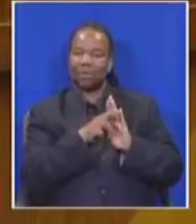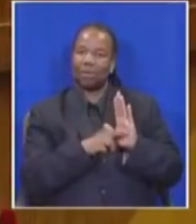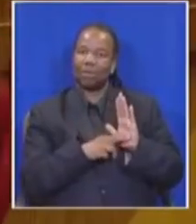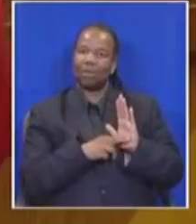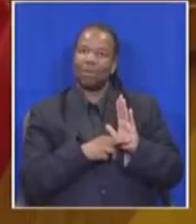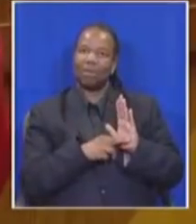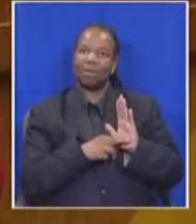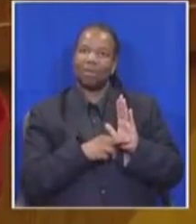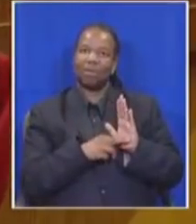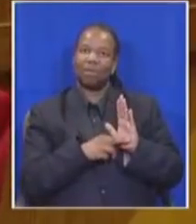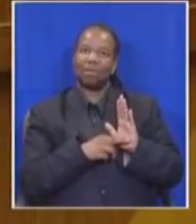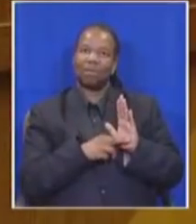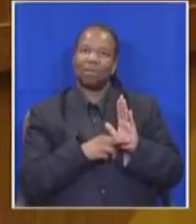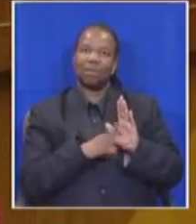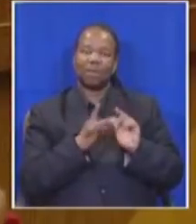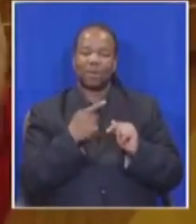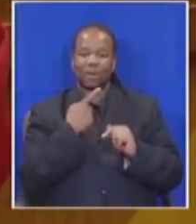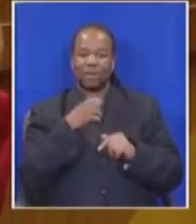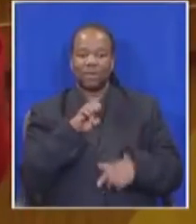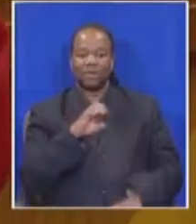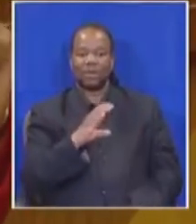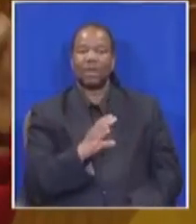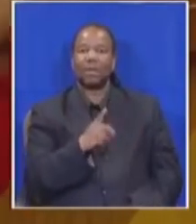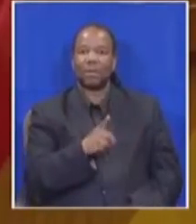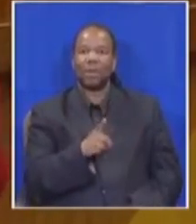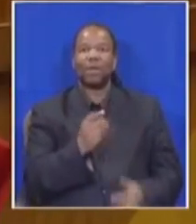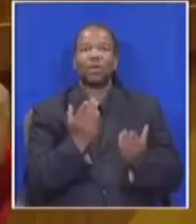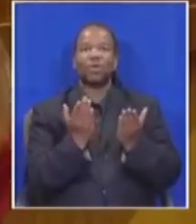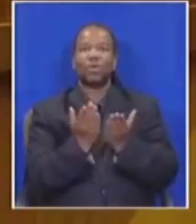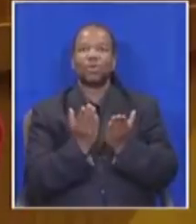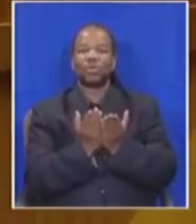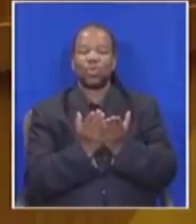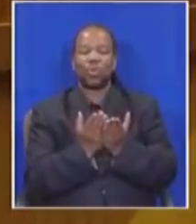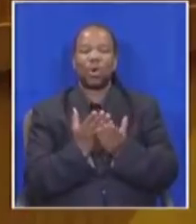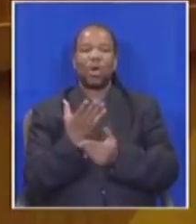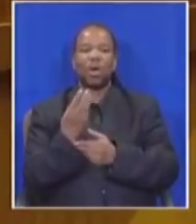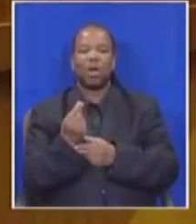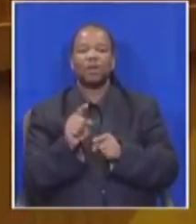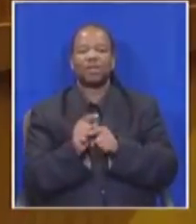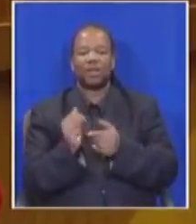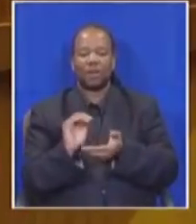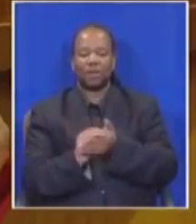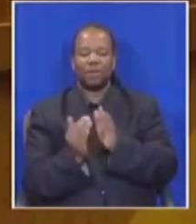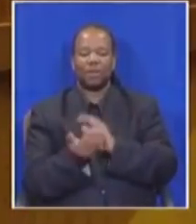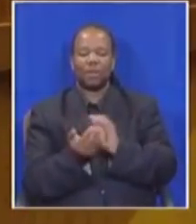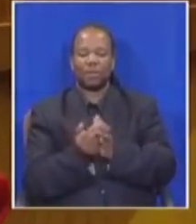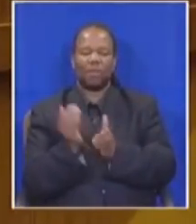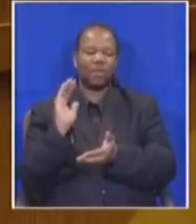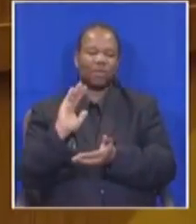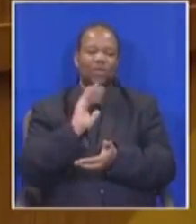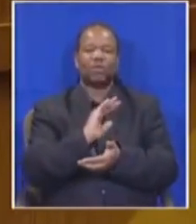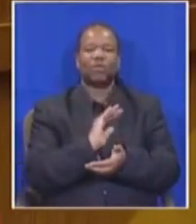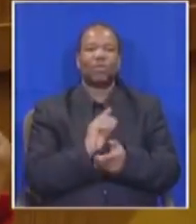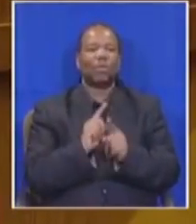cape and let me tell you in the eastern cape is gold of the prices all dark the irregular